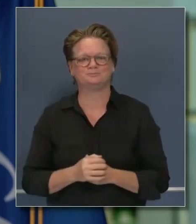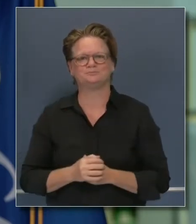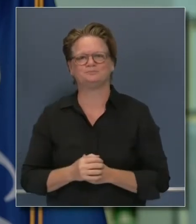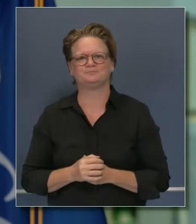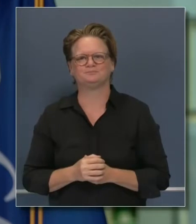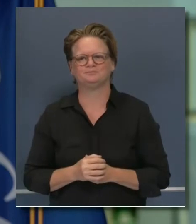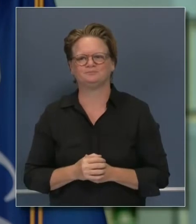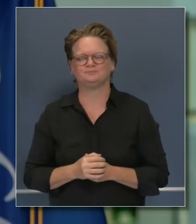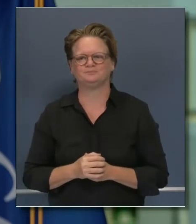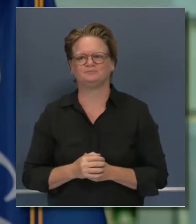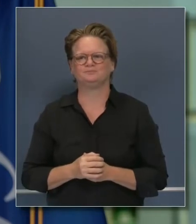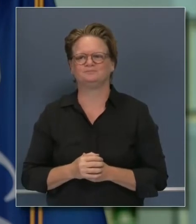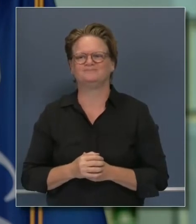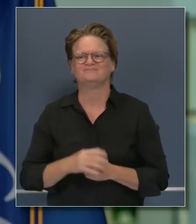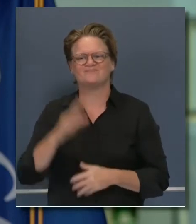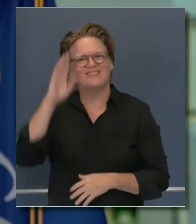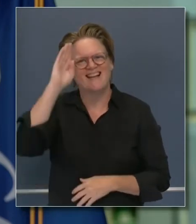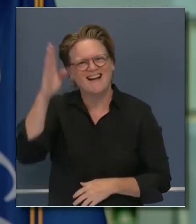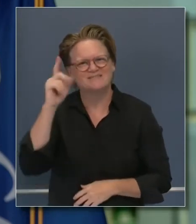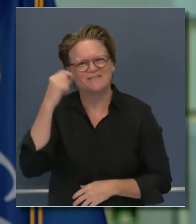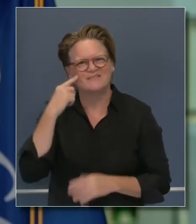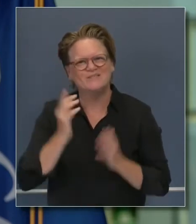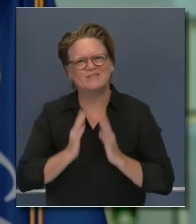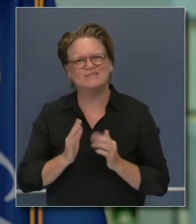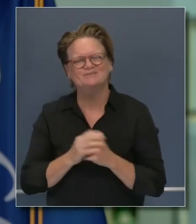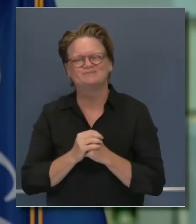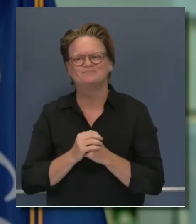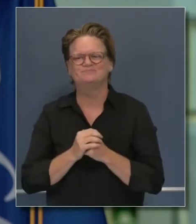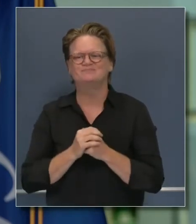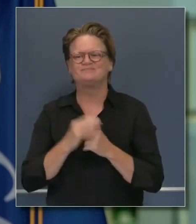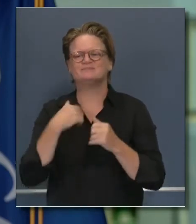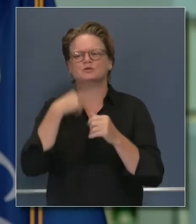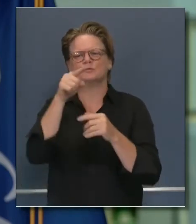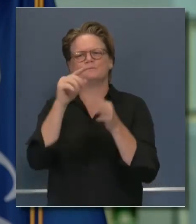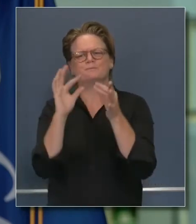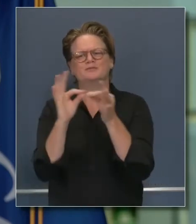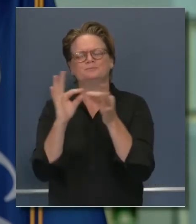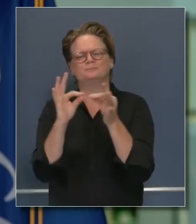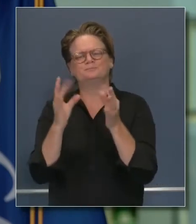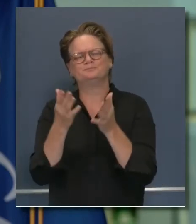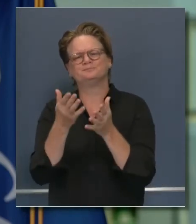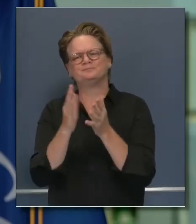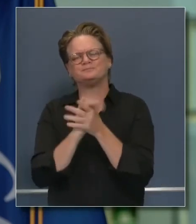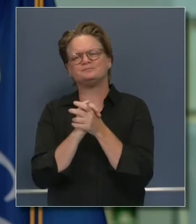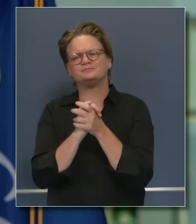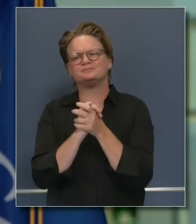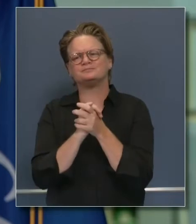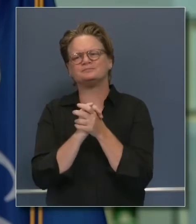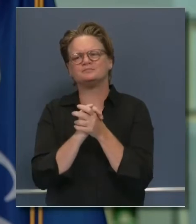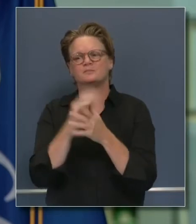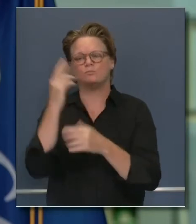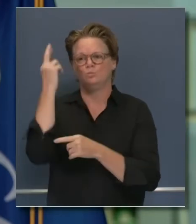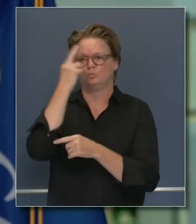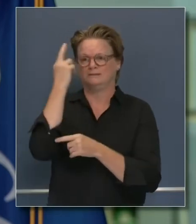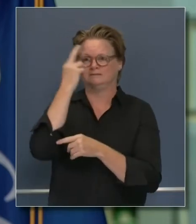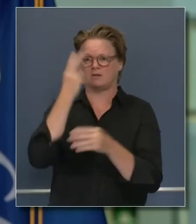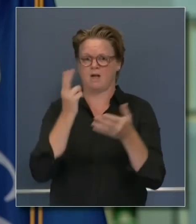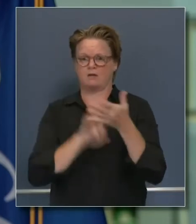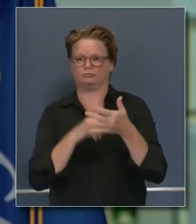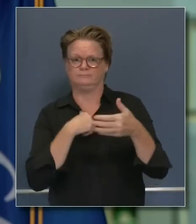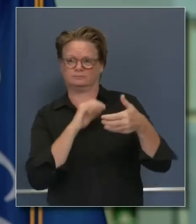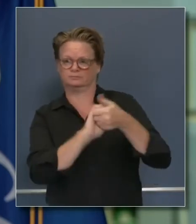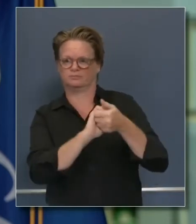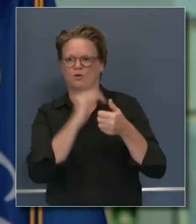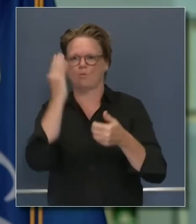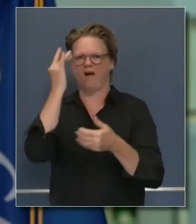Hi, Governor. You mentioned this would be driving down the cost of testing. Is that because you have